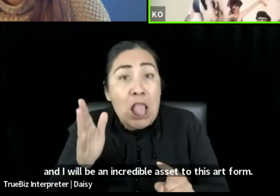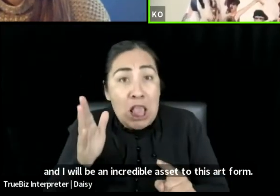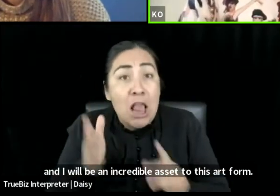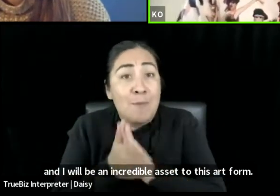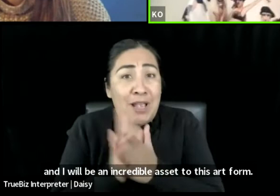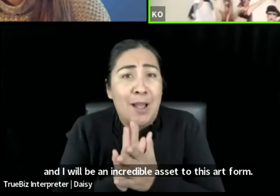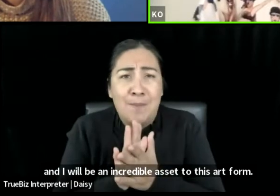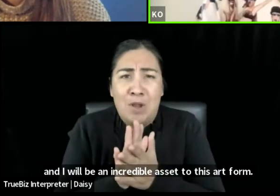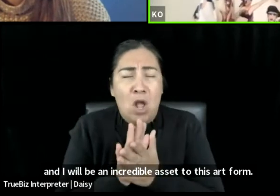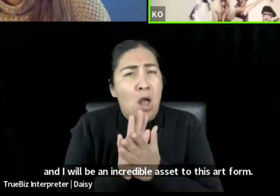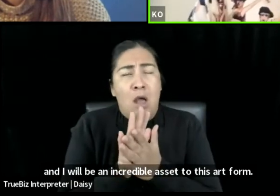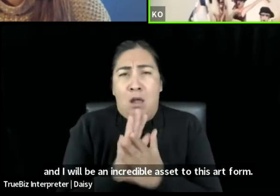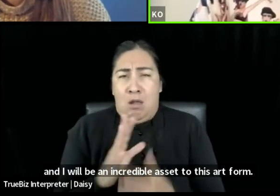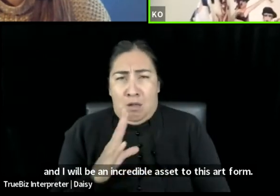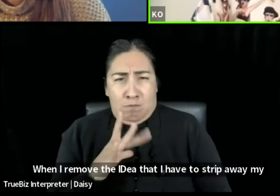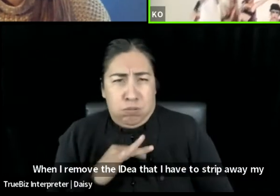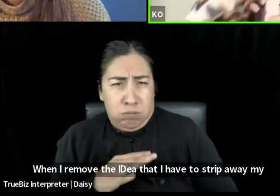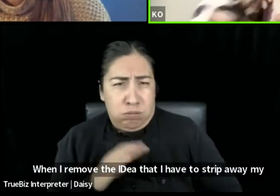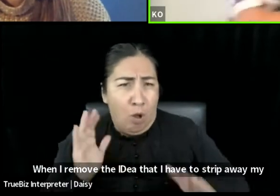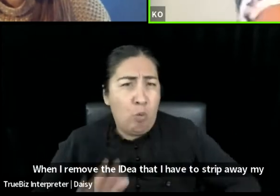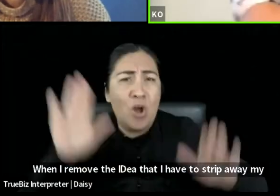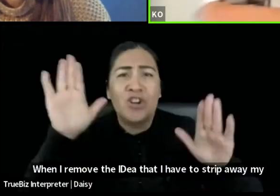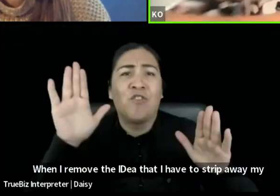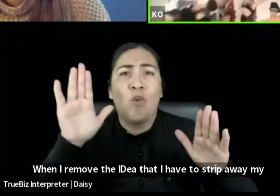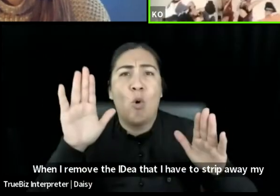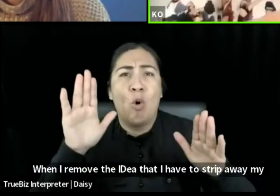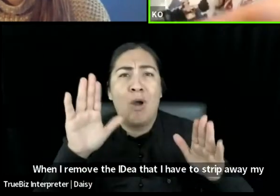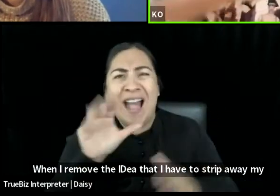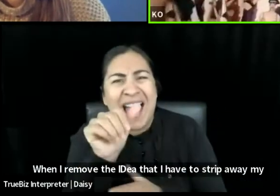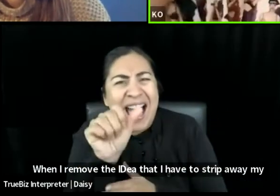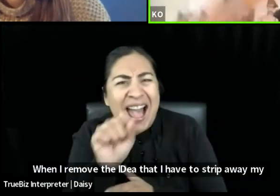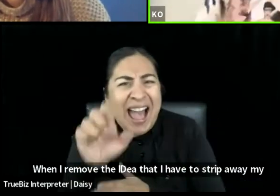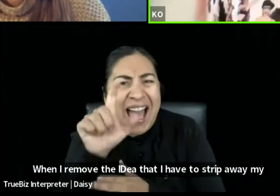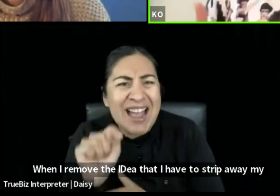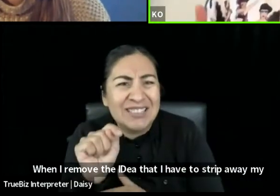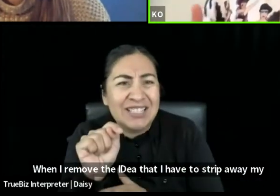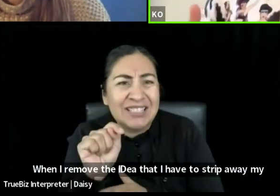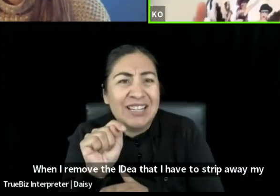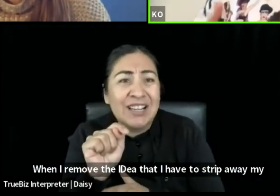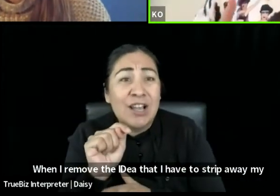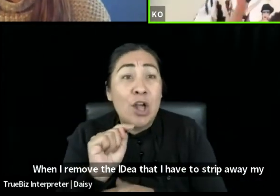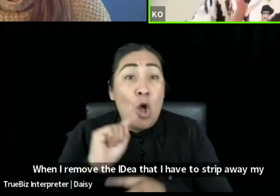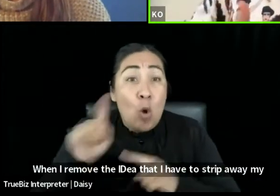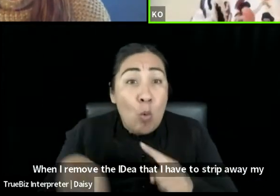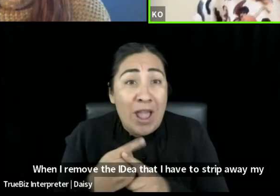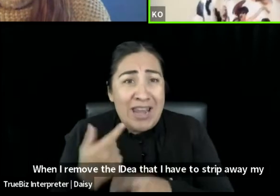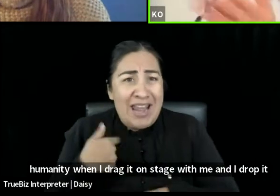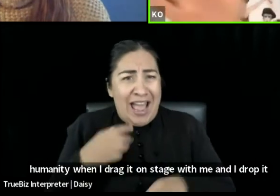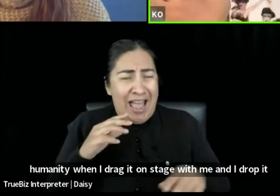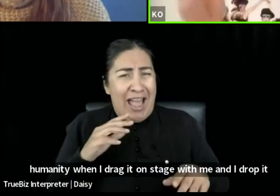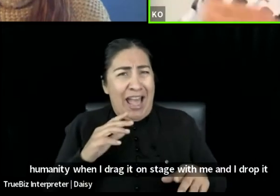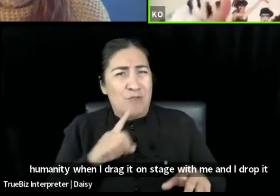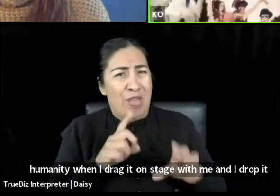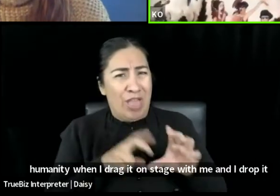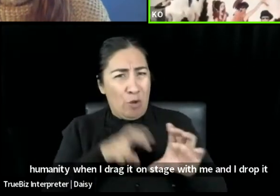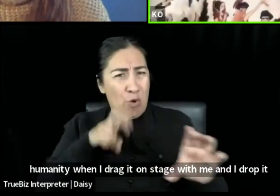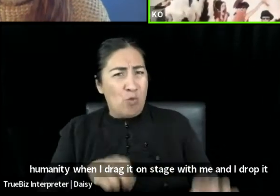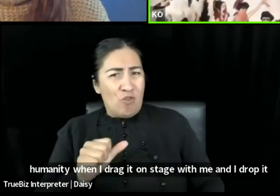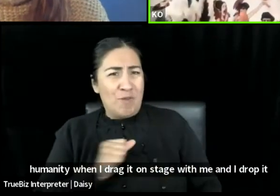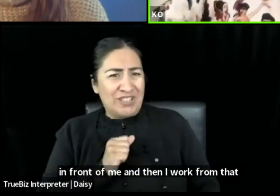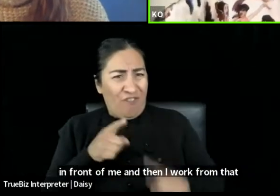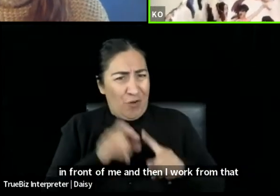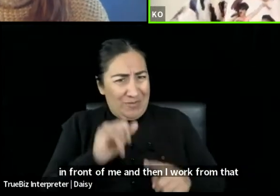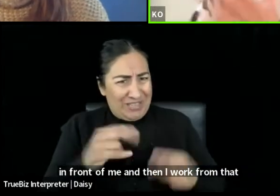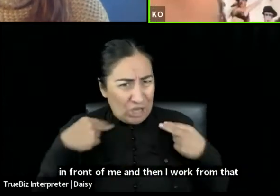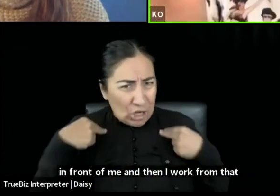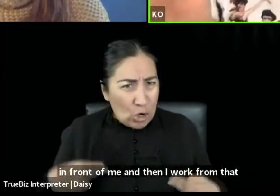idea that I have to strip away my humanity, when I drag it on stage with me and I drop it in front of me. And then I work from that and I use my